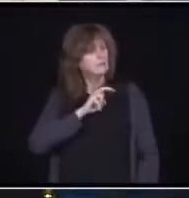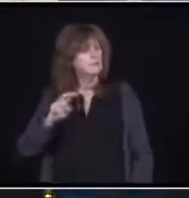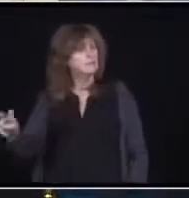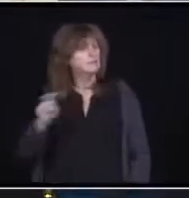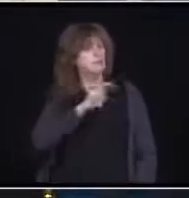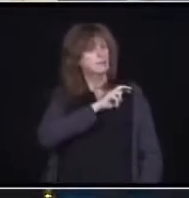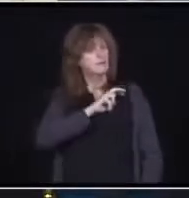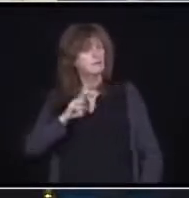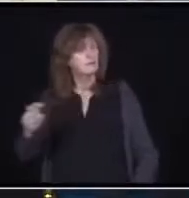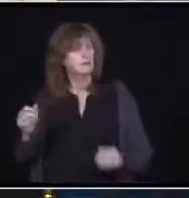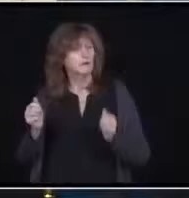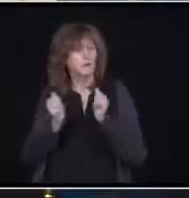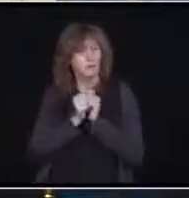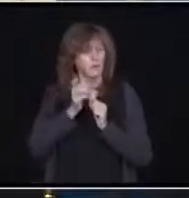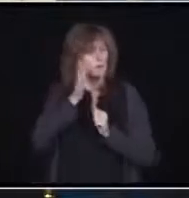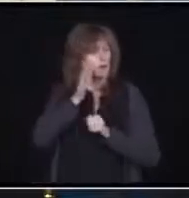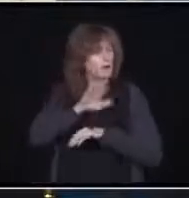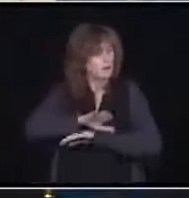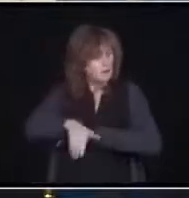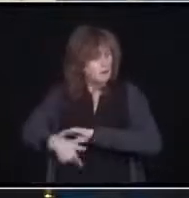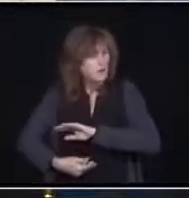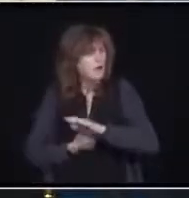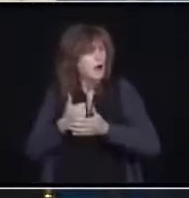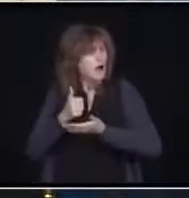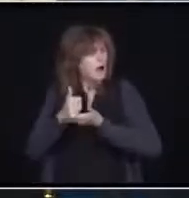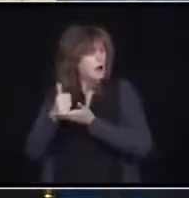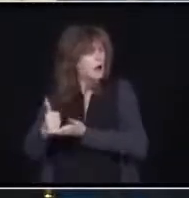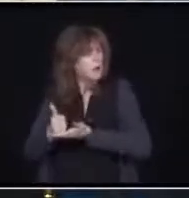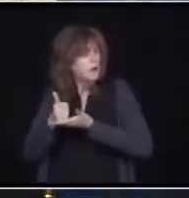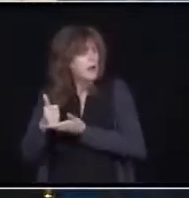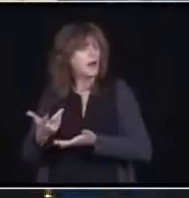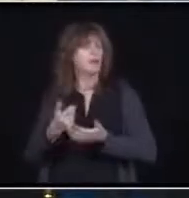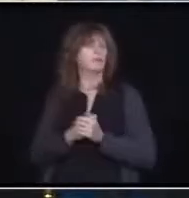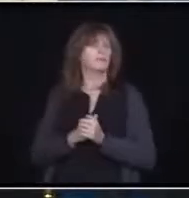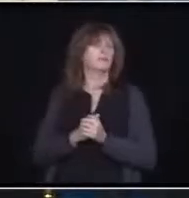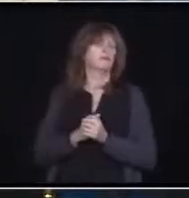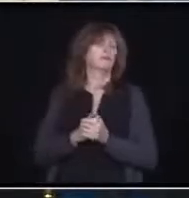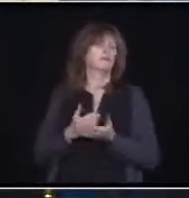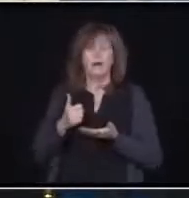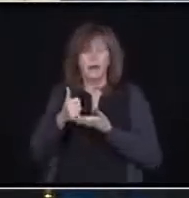night with her. Help her. You know, clean her. You know.